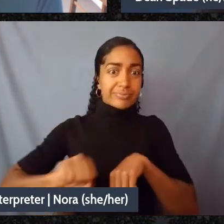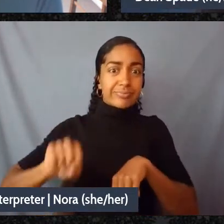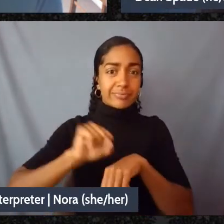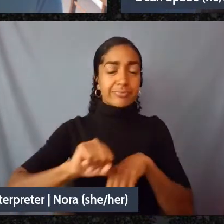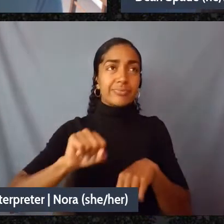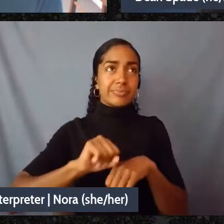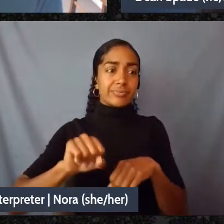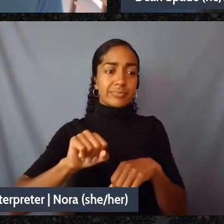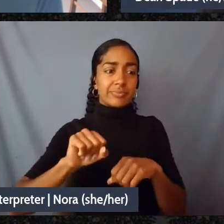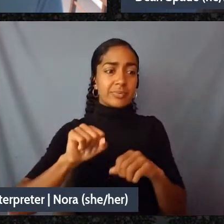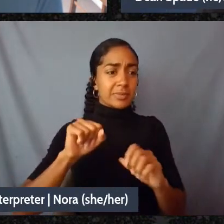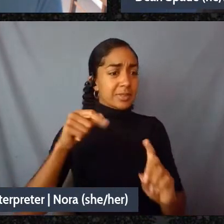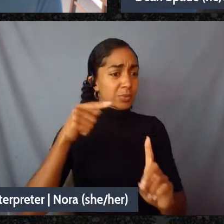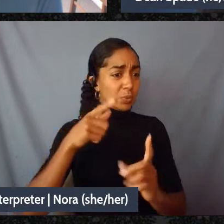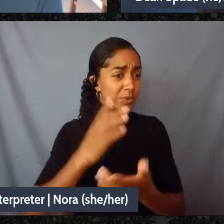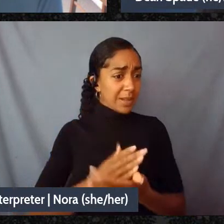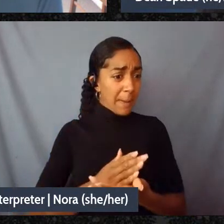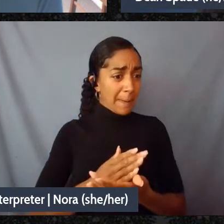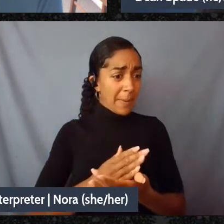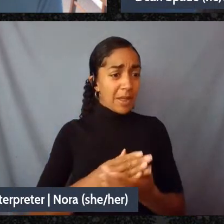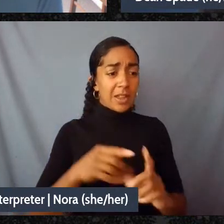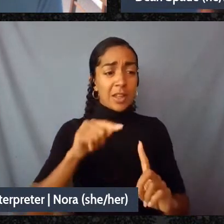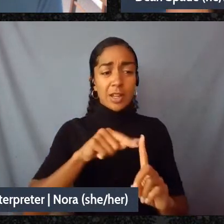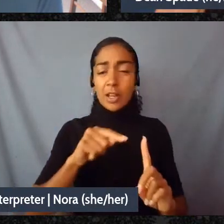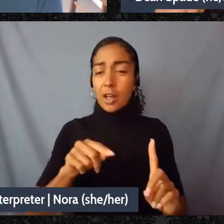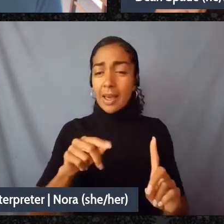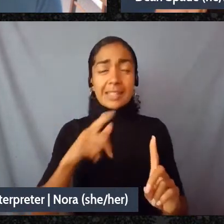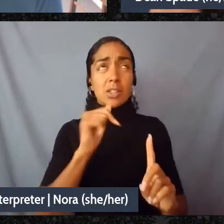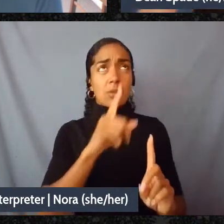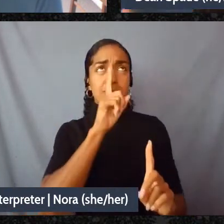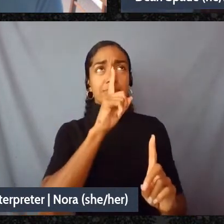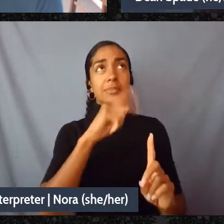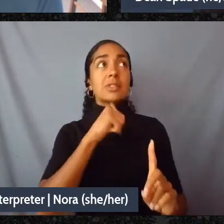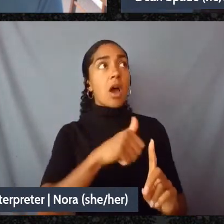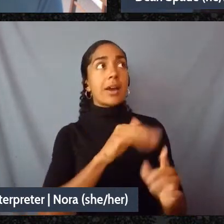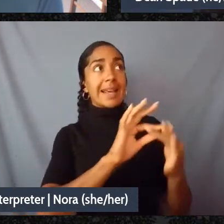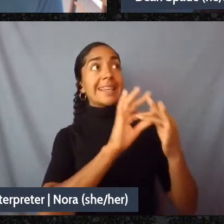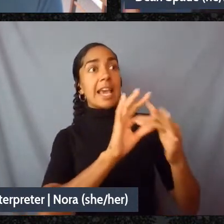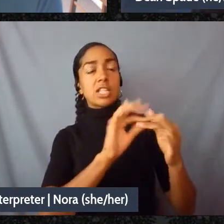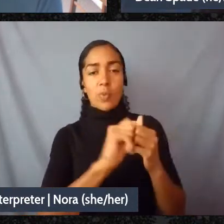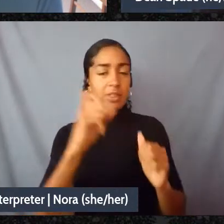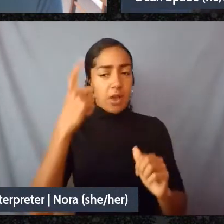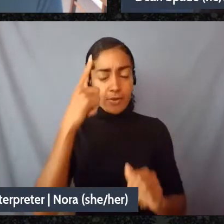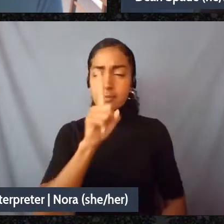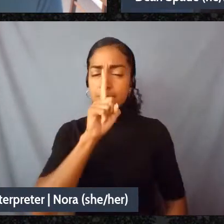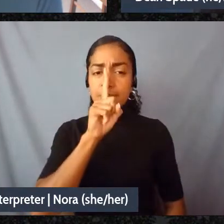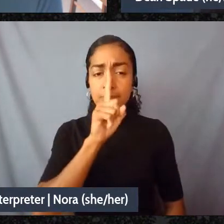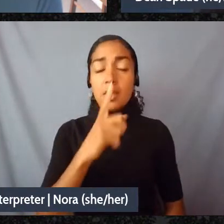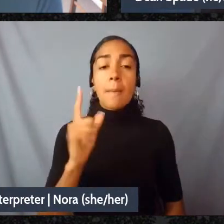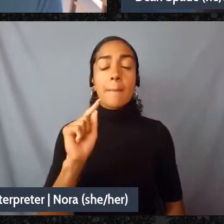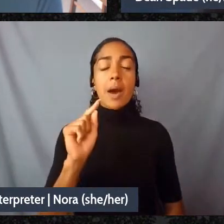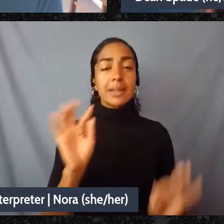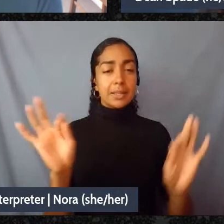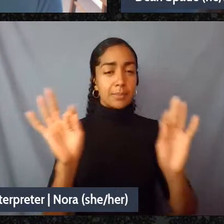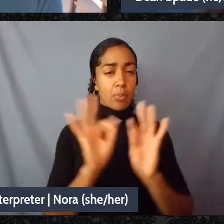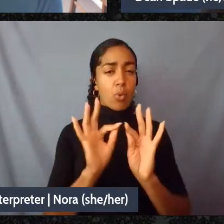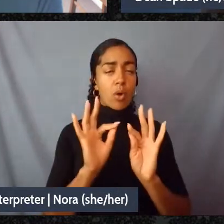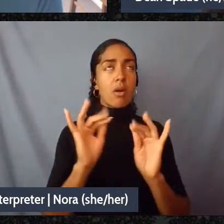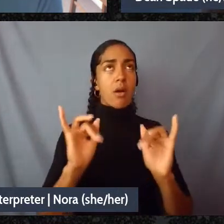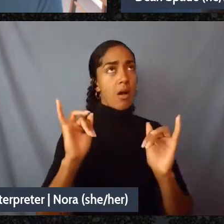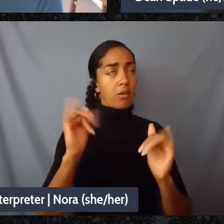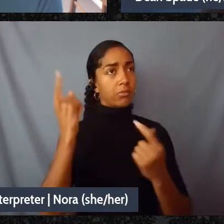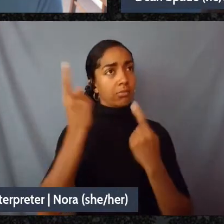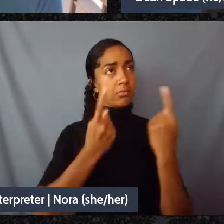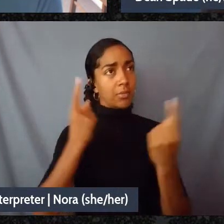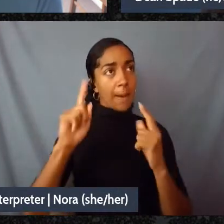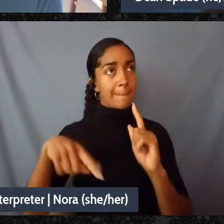not about like not engaging but I think it's an interesting horizon of imagination question that actually also